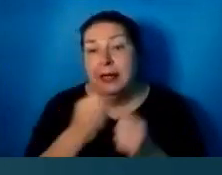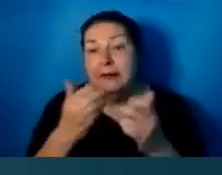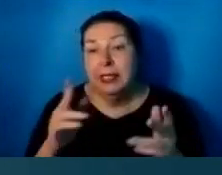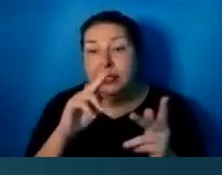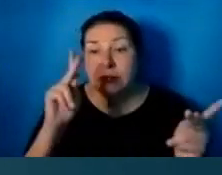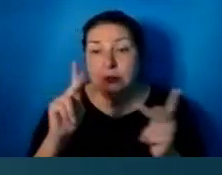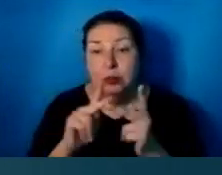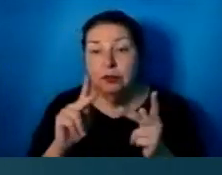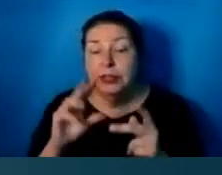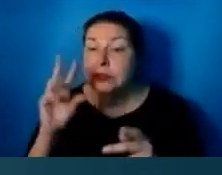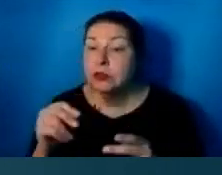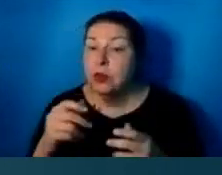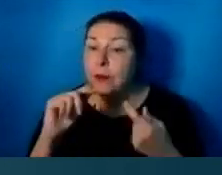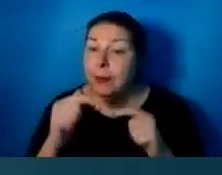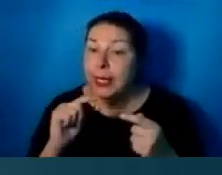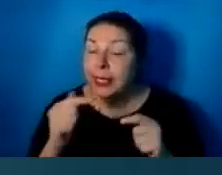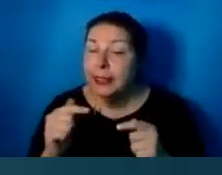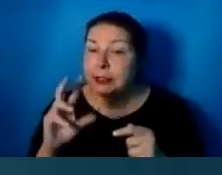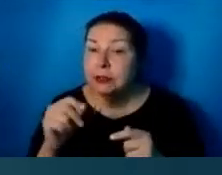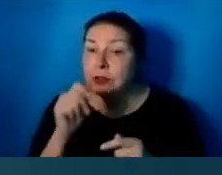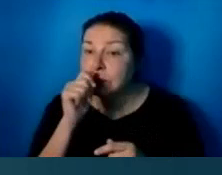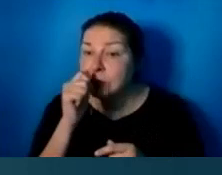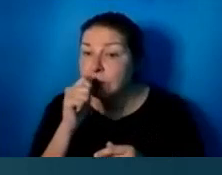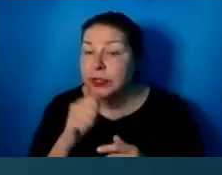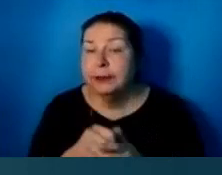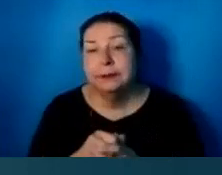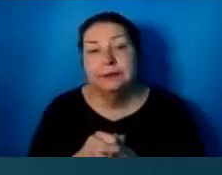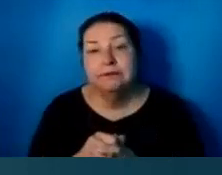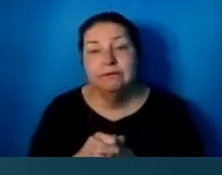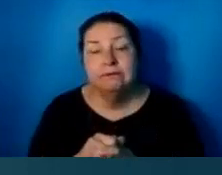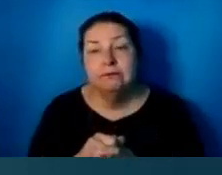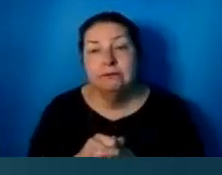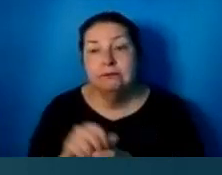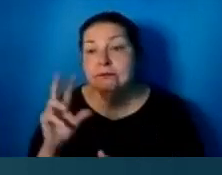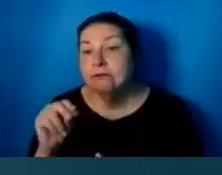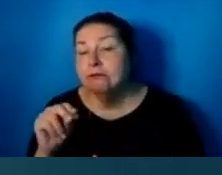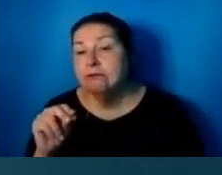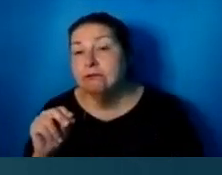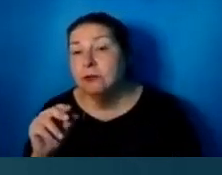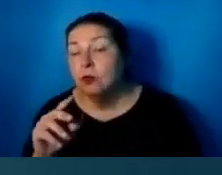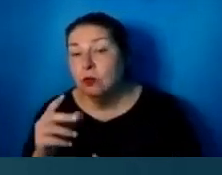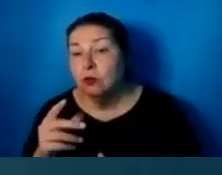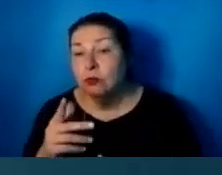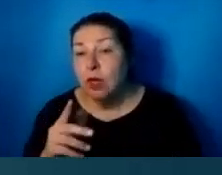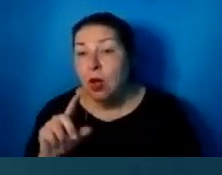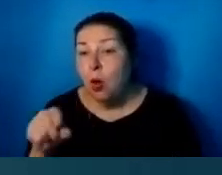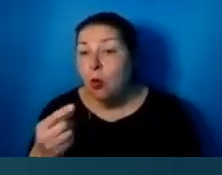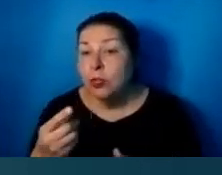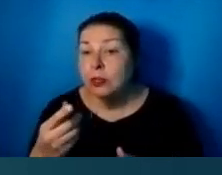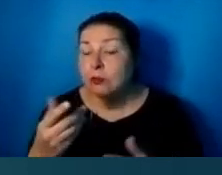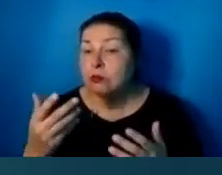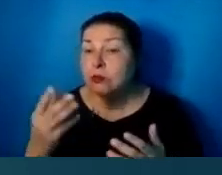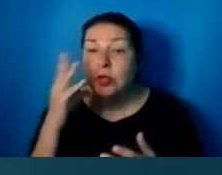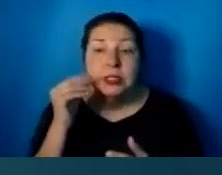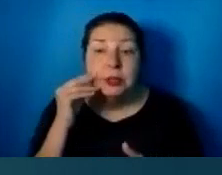There is no pain. There is no suffering. There is only joy. And